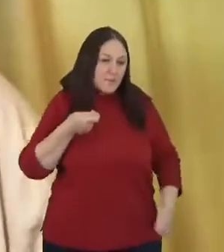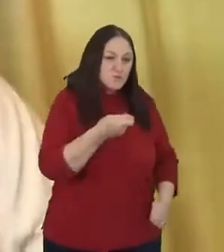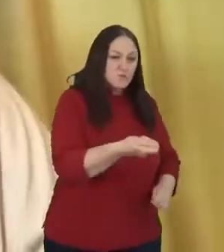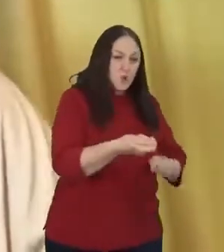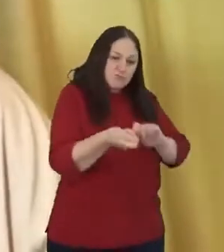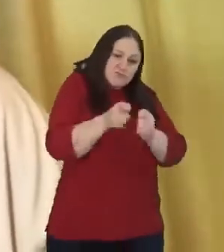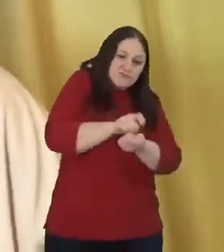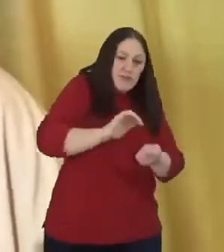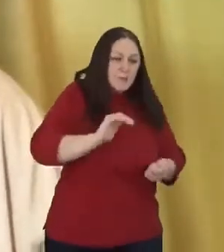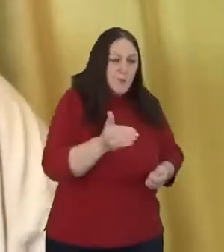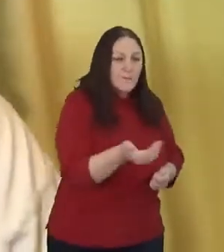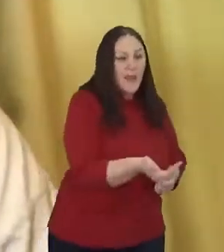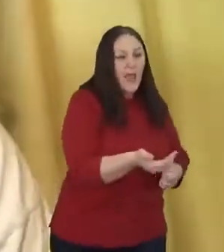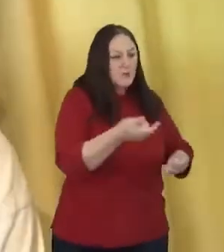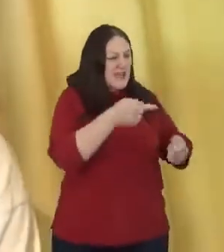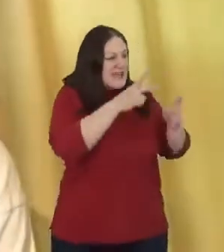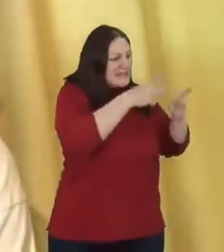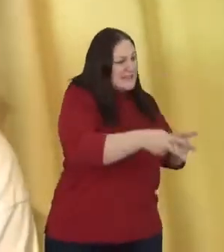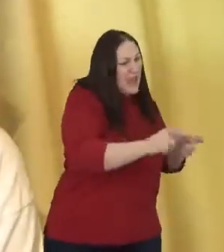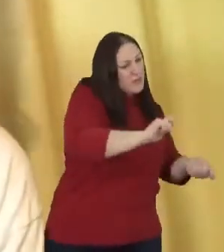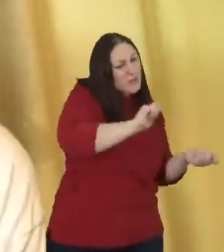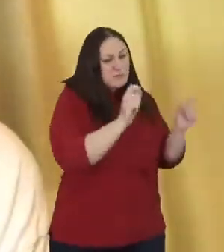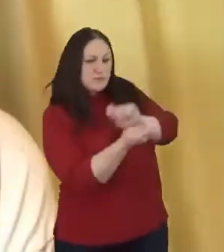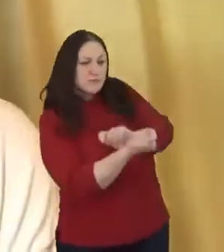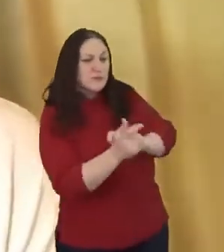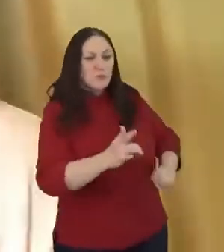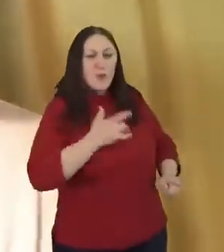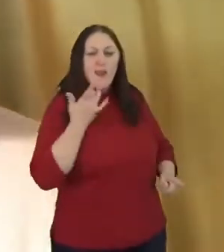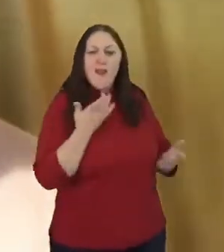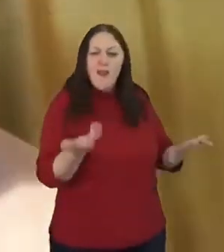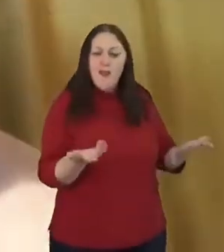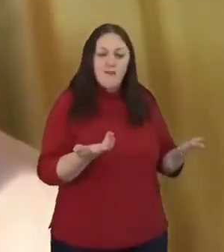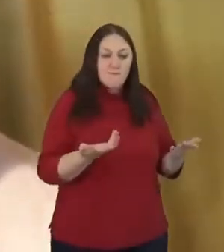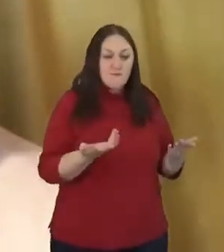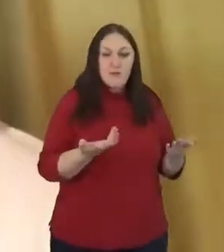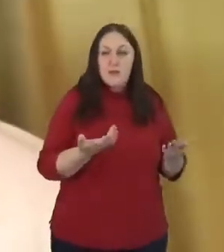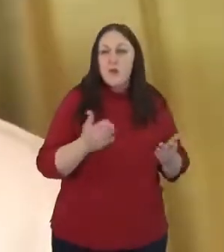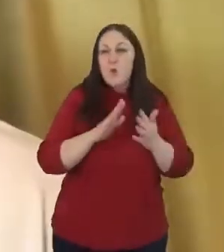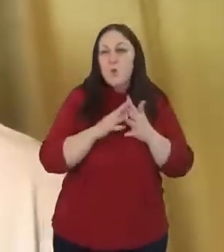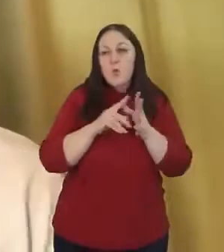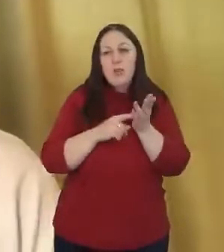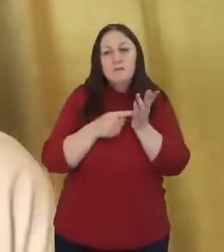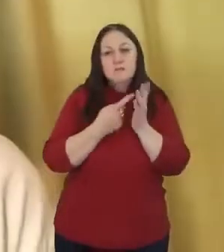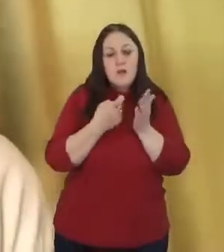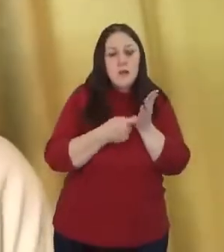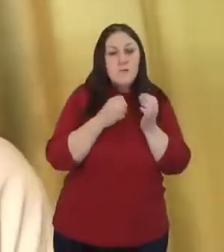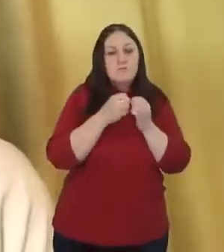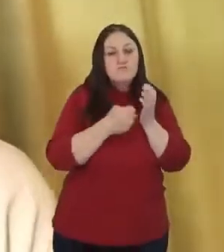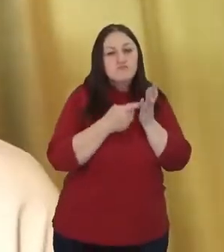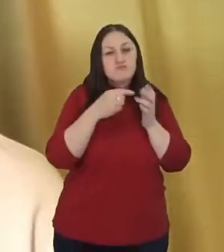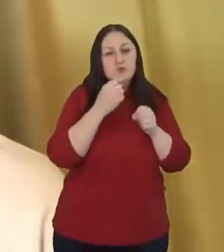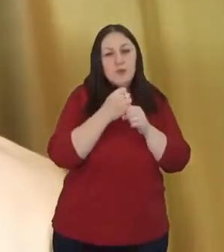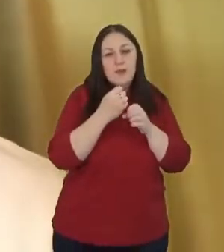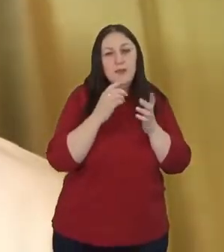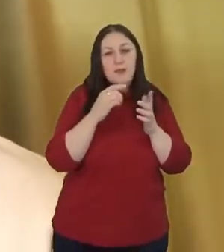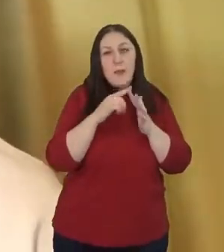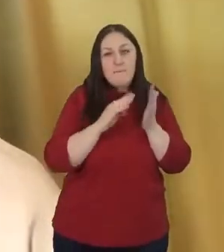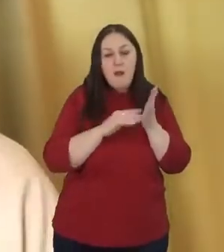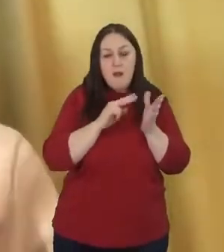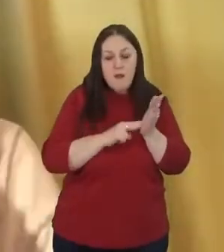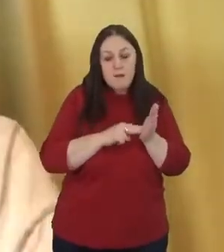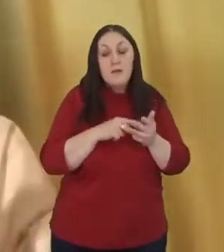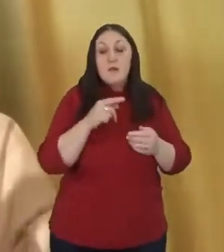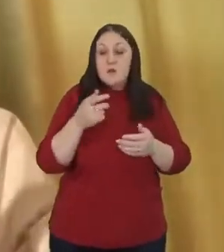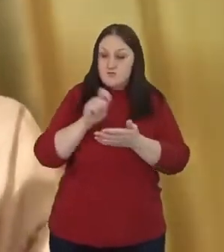death into life. And the wonderful Walter Brueggemann wrote a book called The Prophetic